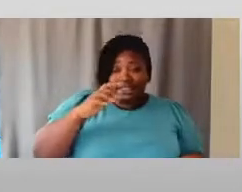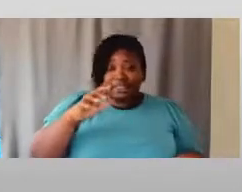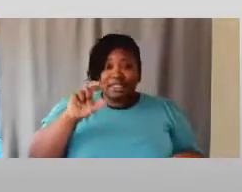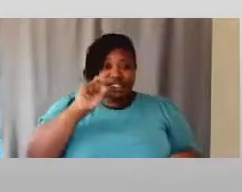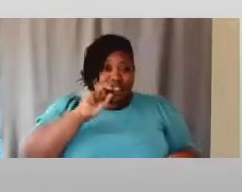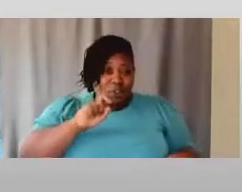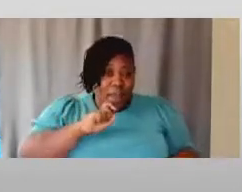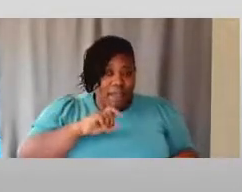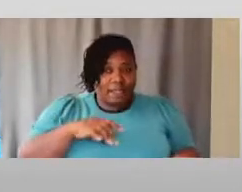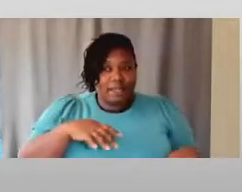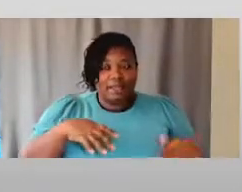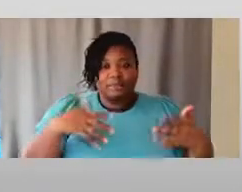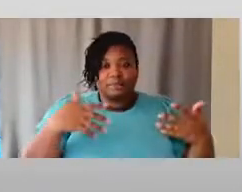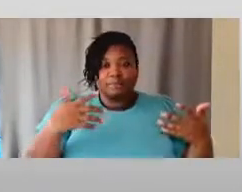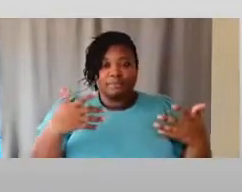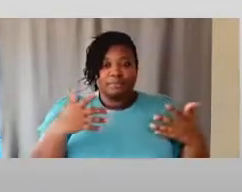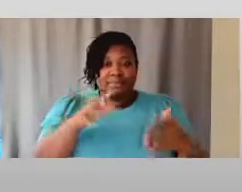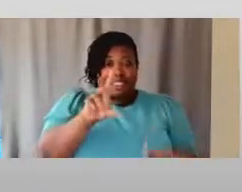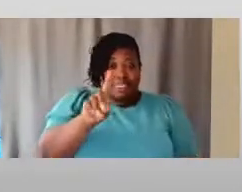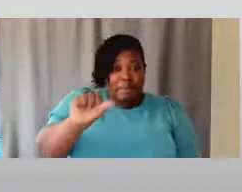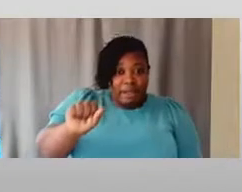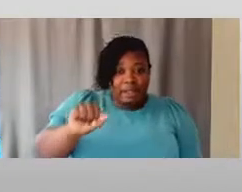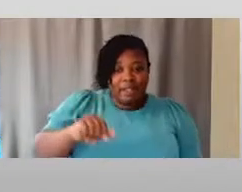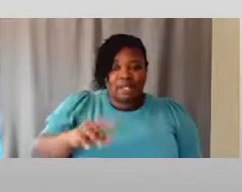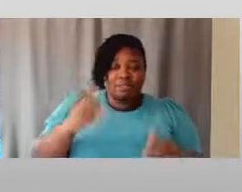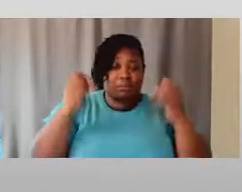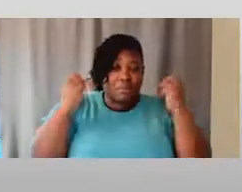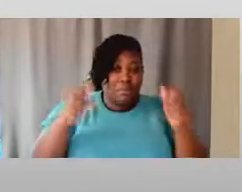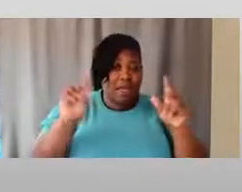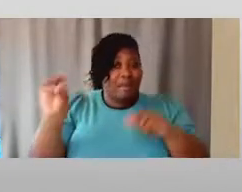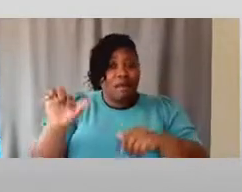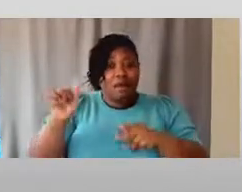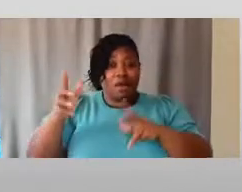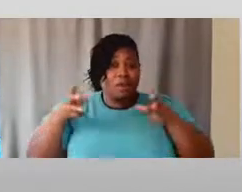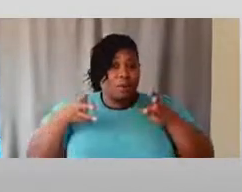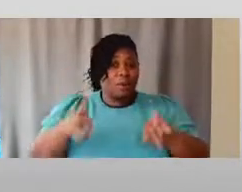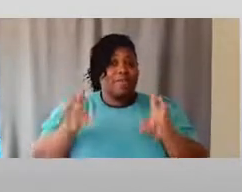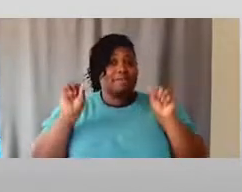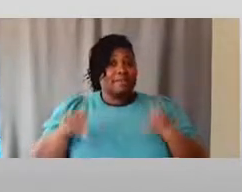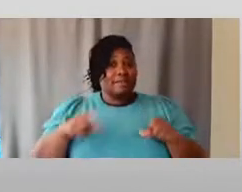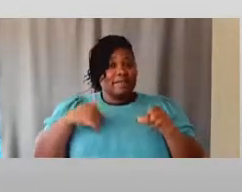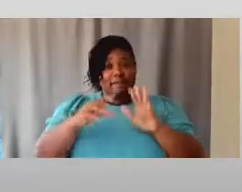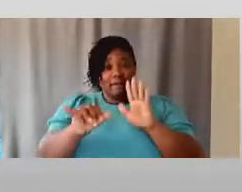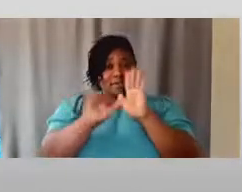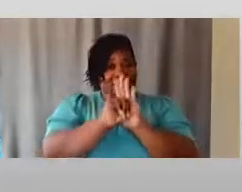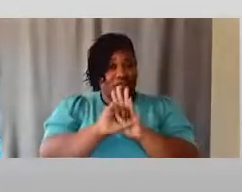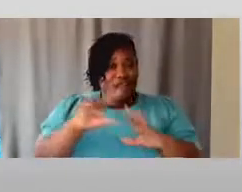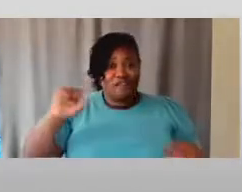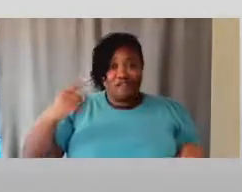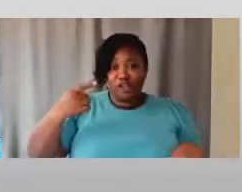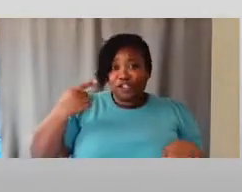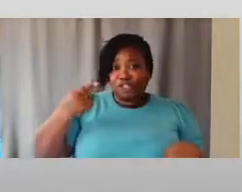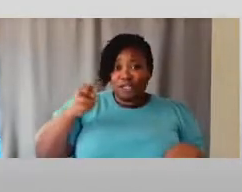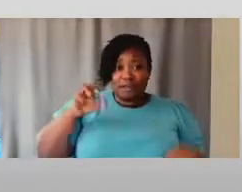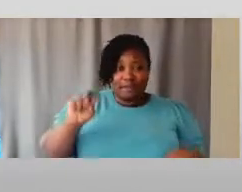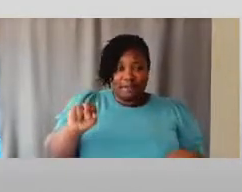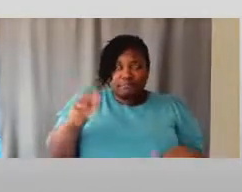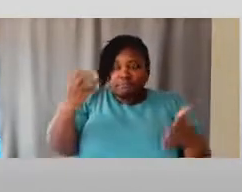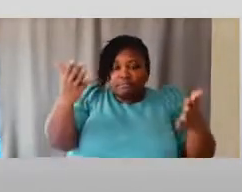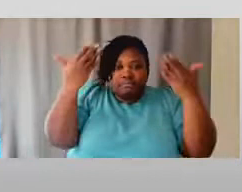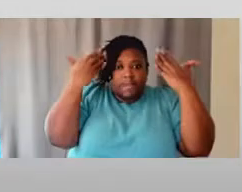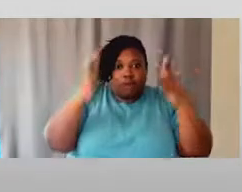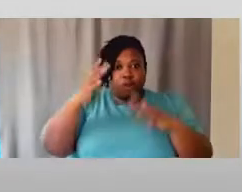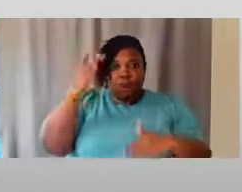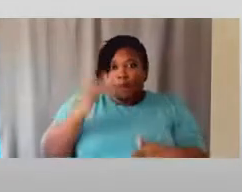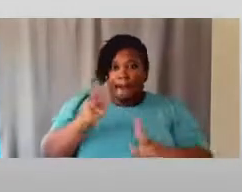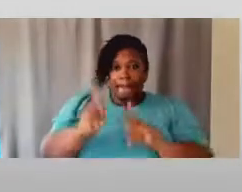And, you know, so many other ways that you can identify a first gen, things like that. Again, I don't know why people feel so